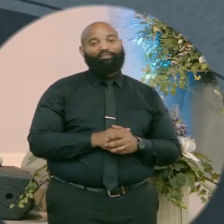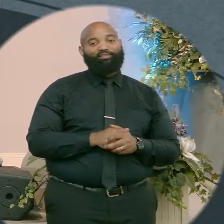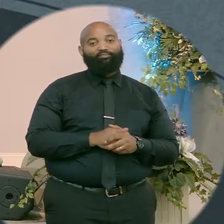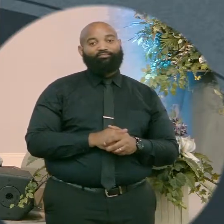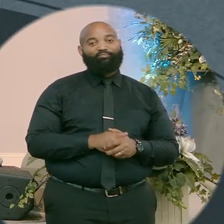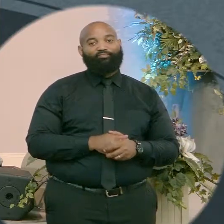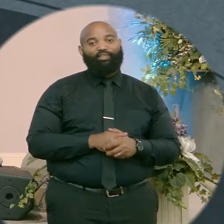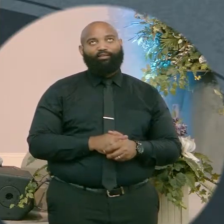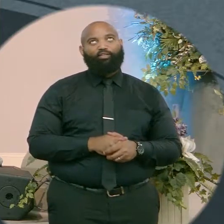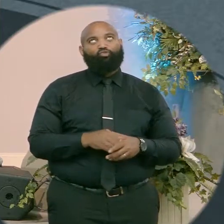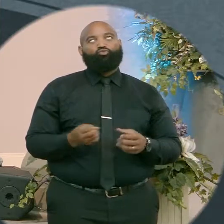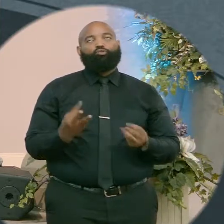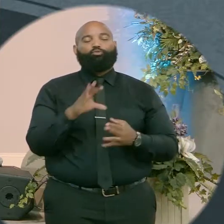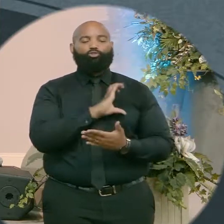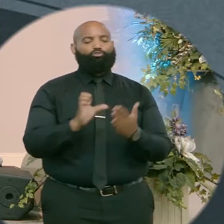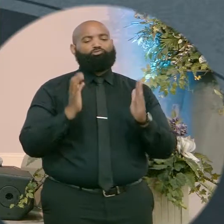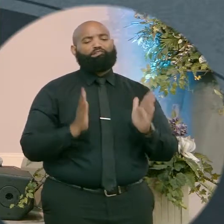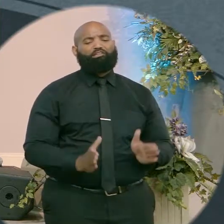so tired of whiny Christians.